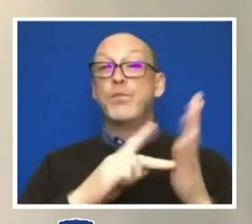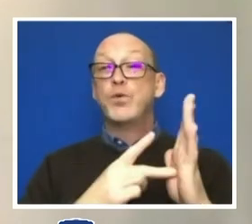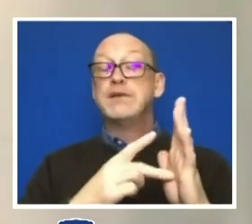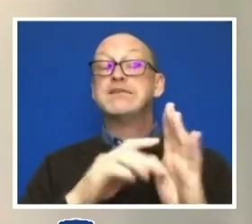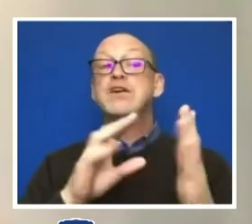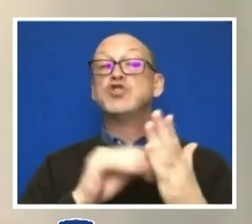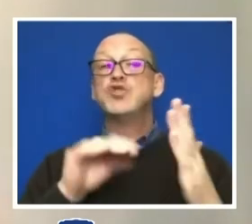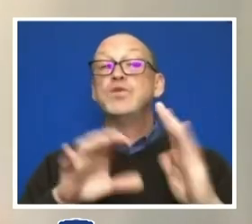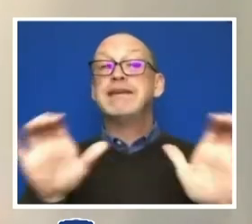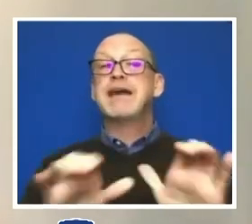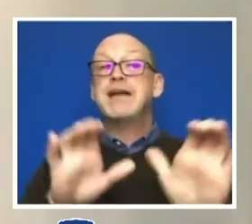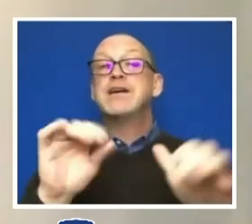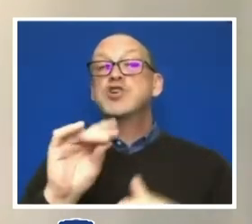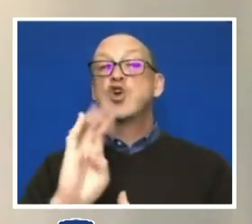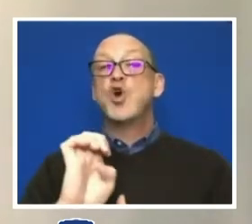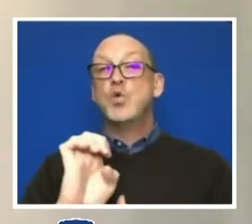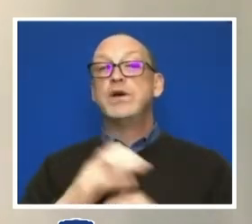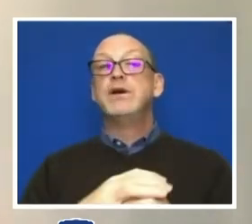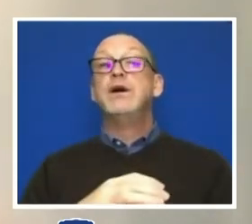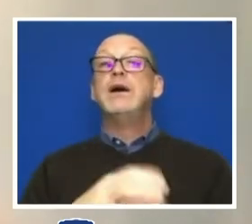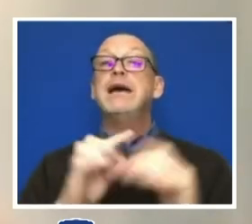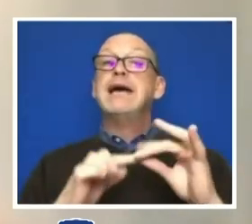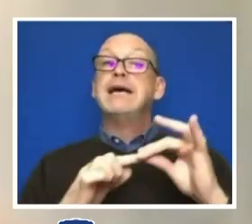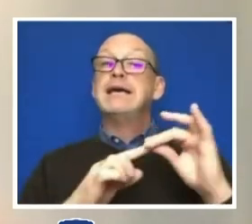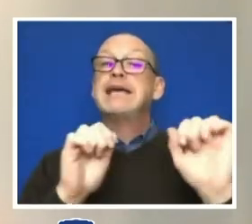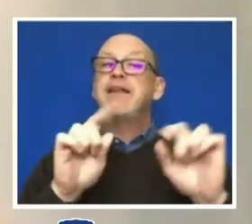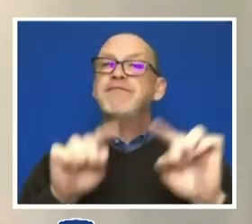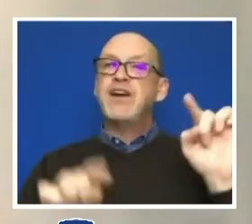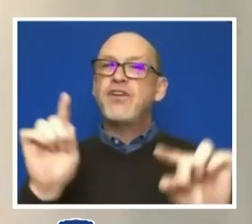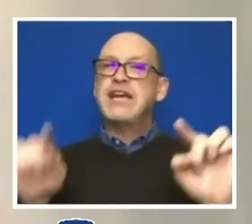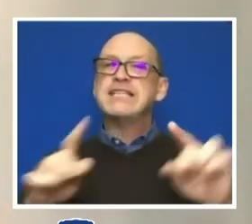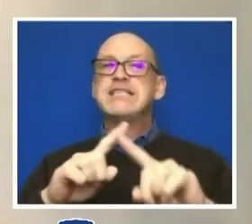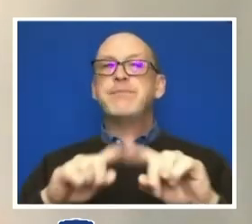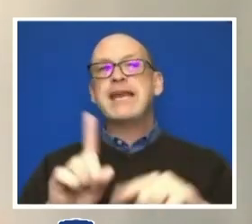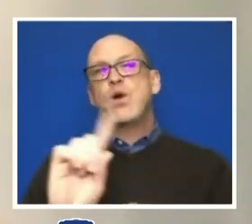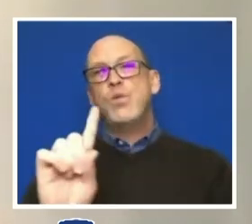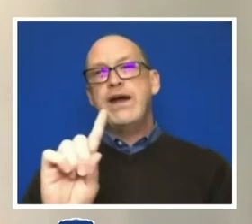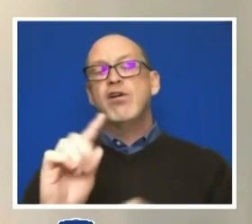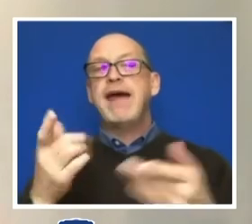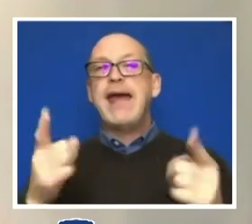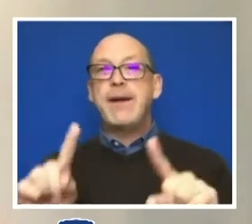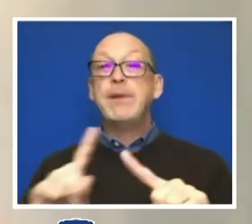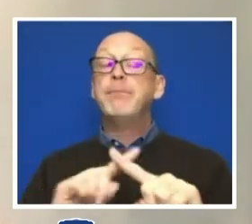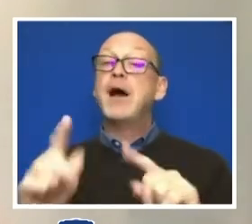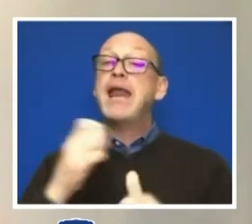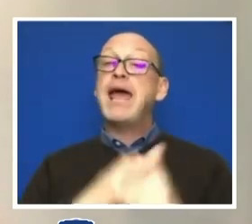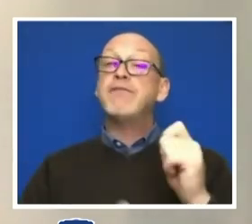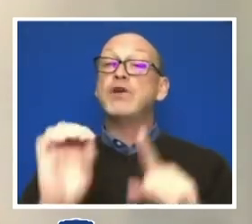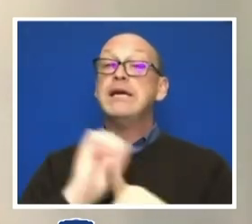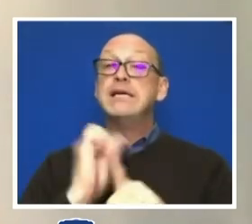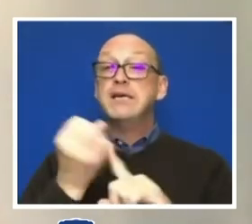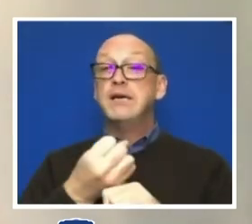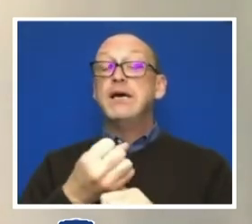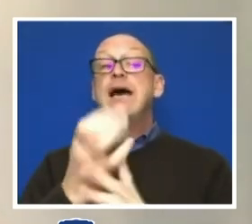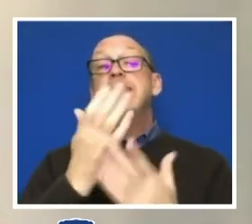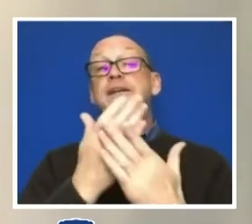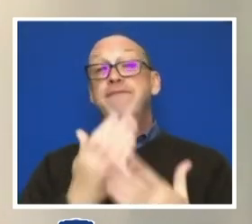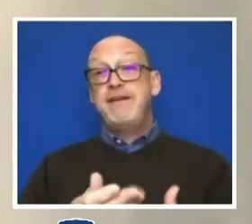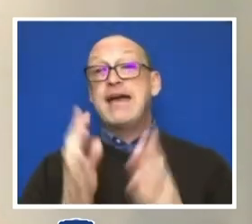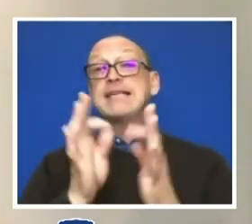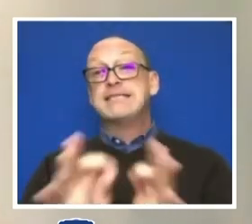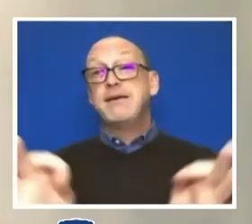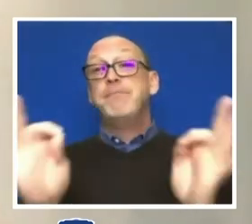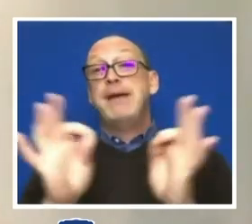code. These exceptions can vary depending on the jurisdiction, but in every circumstance, the facts matter. The facts are extremely